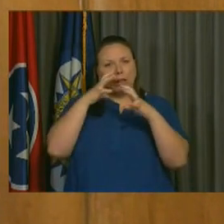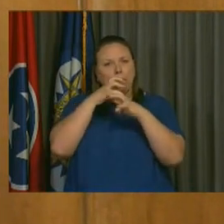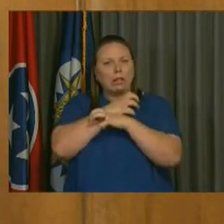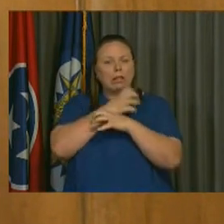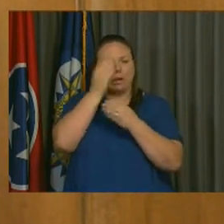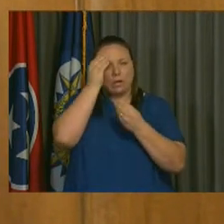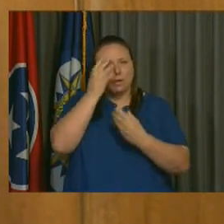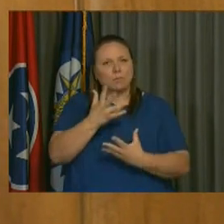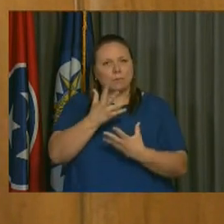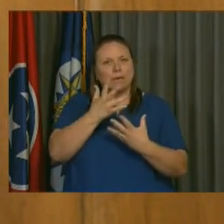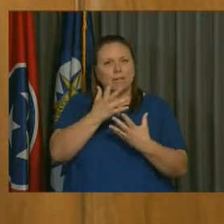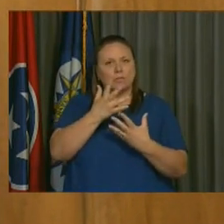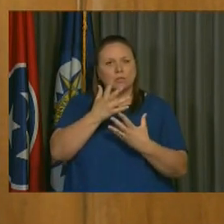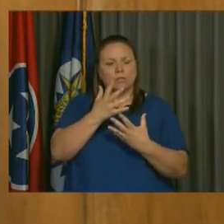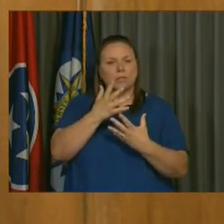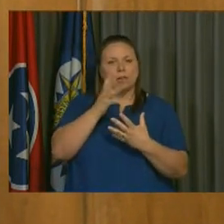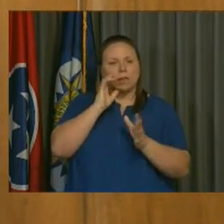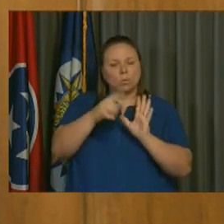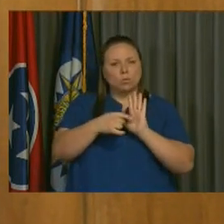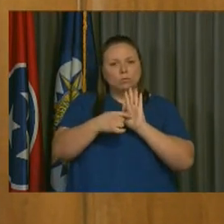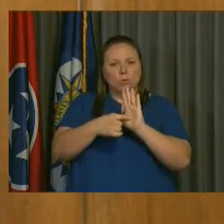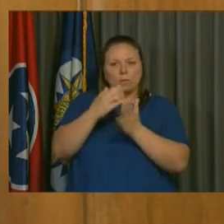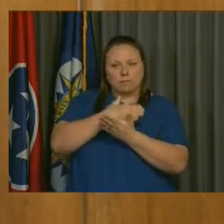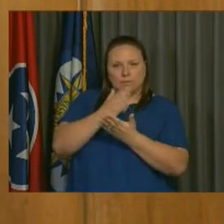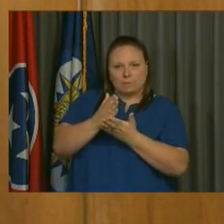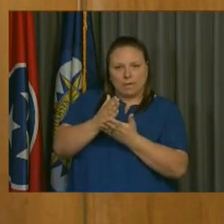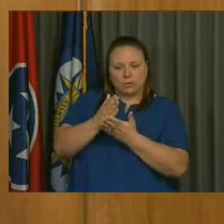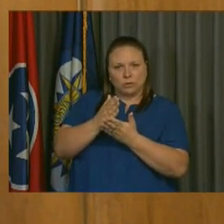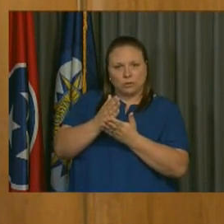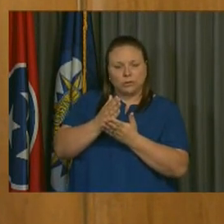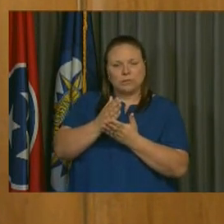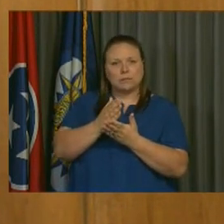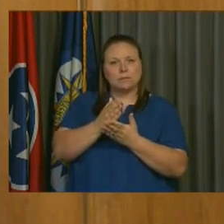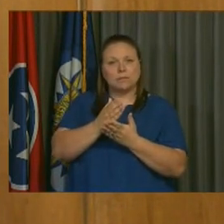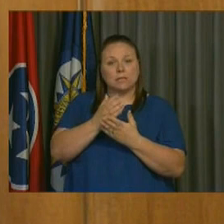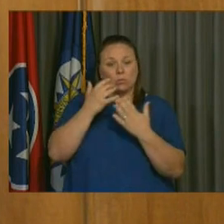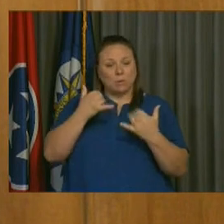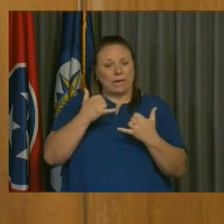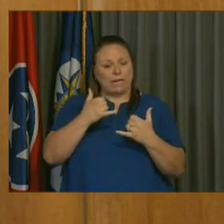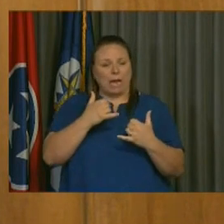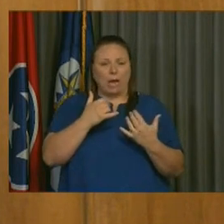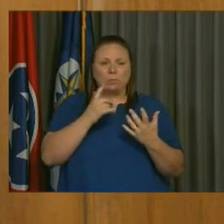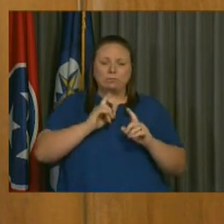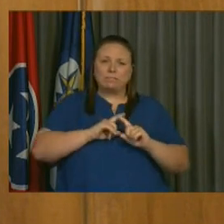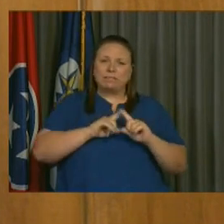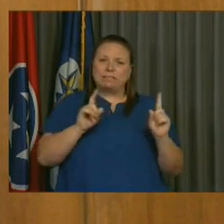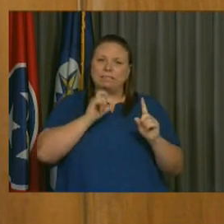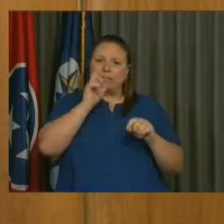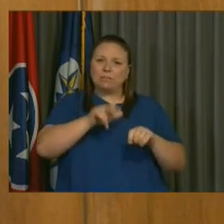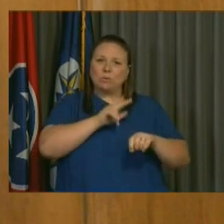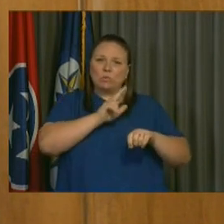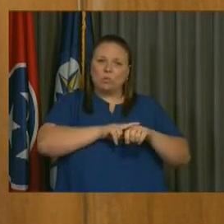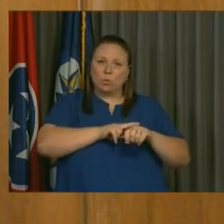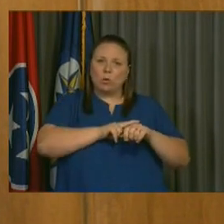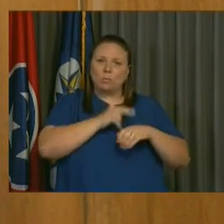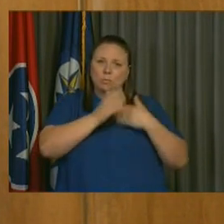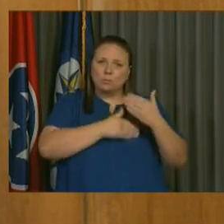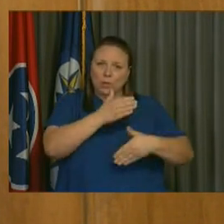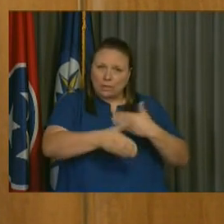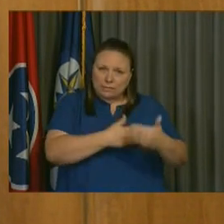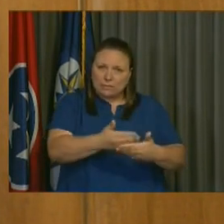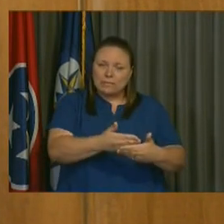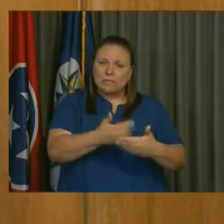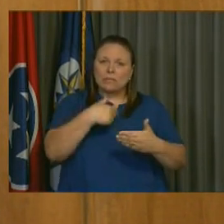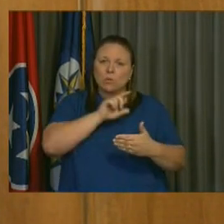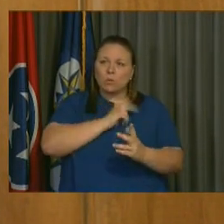information that is going to comprise this budget. And we find ourselves in a bit of an unusual place here in terms of processes that